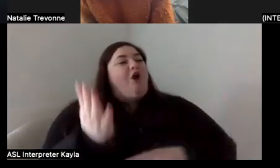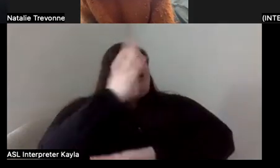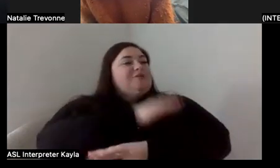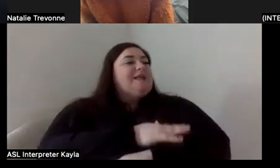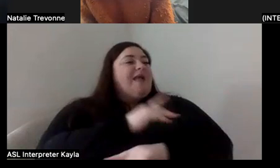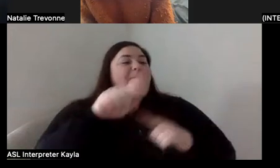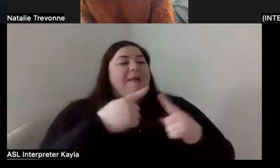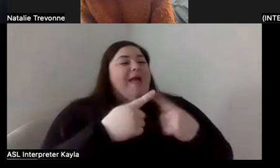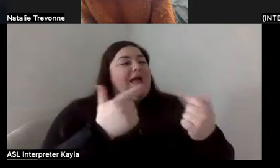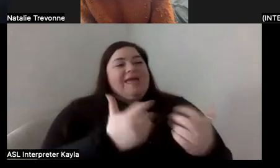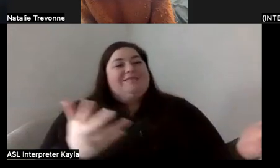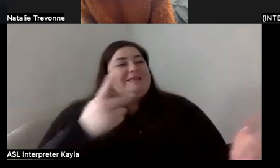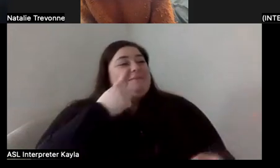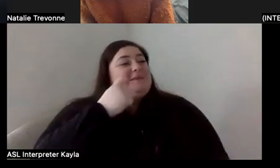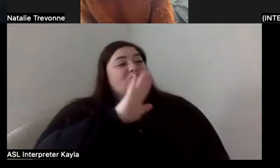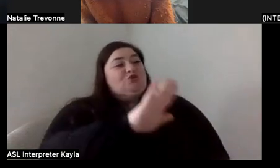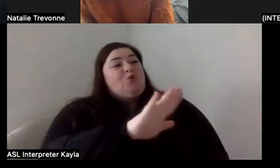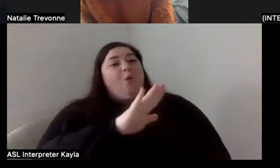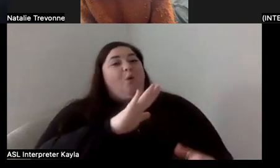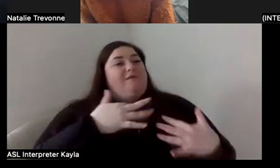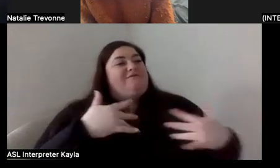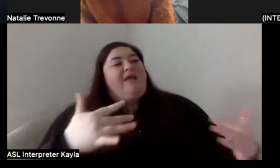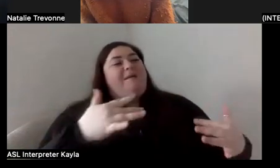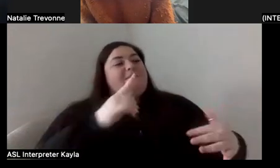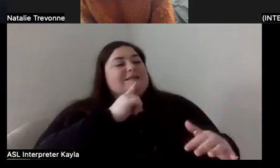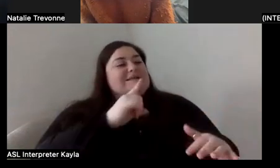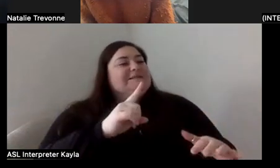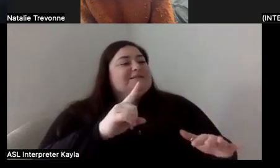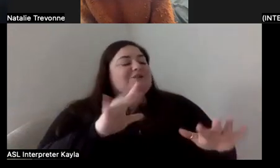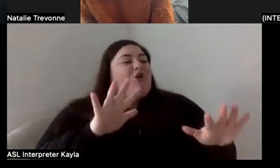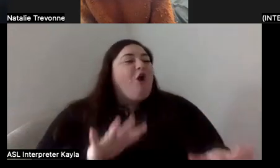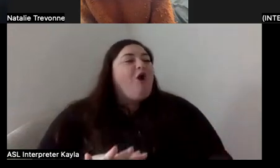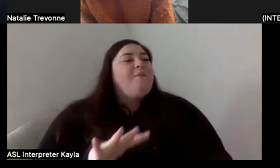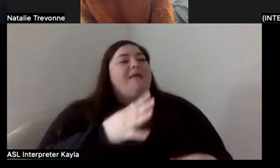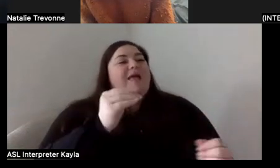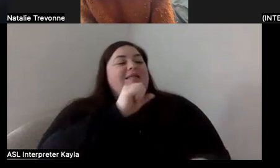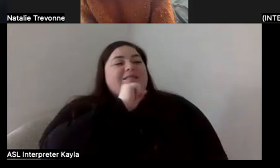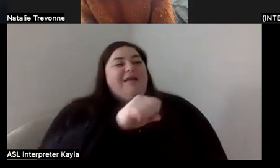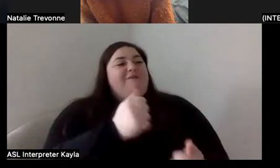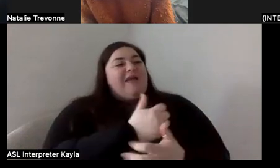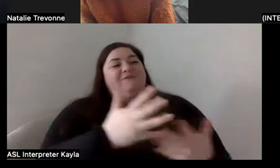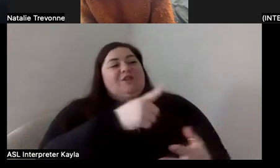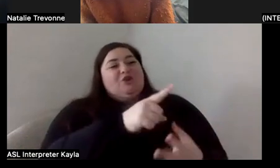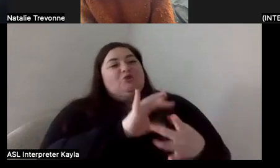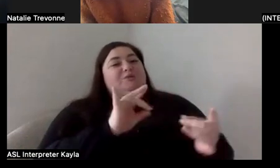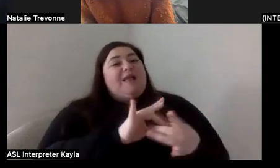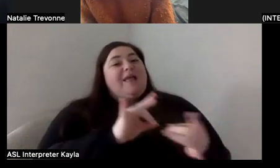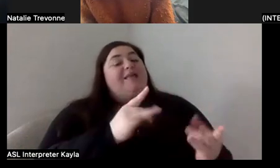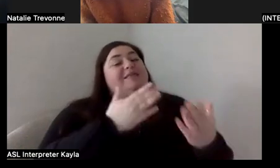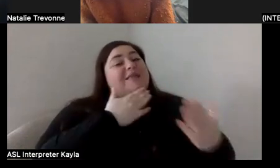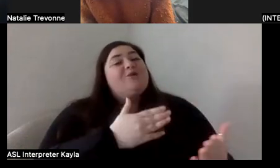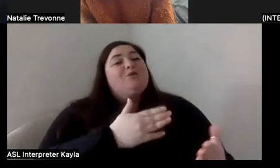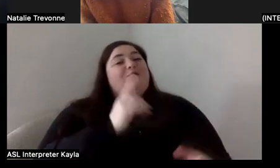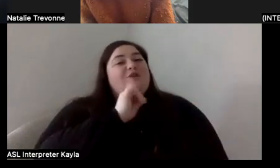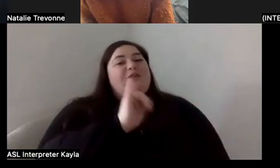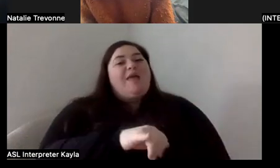presence. And I just love, like, everything you say. So thank you for that. We have probably time for one more